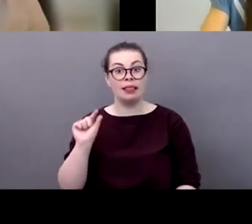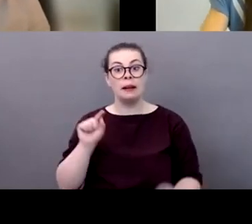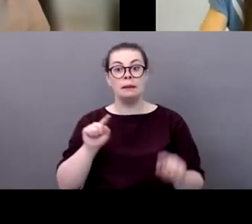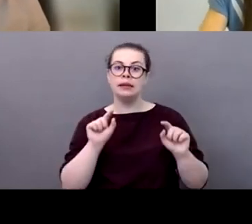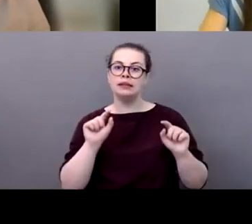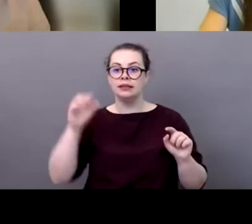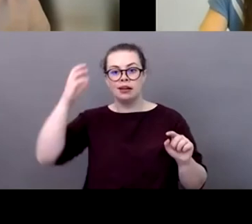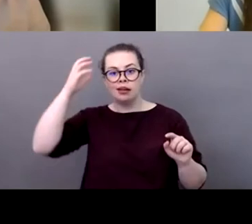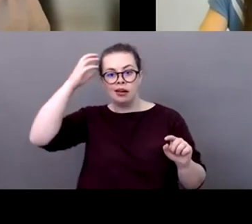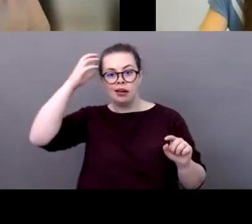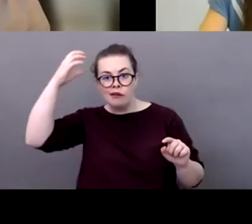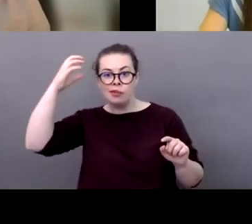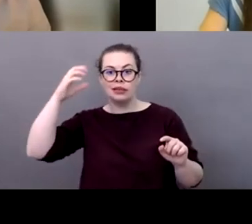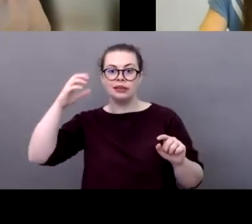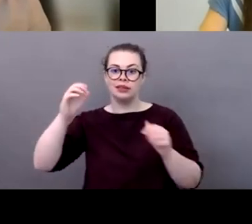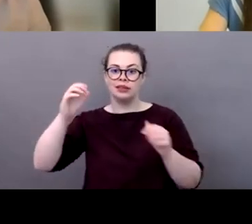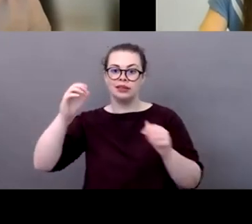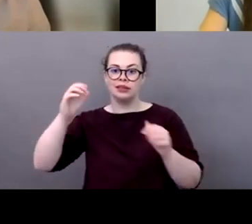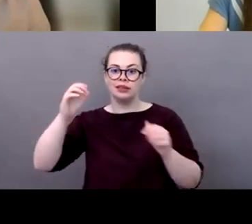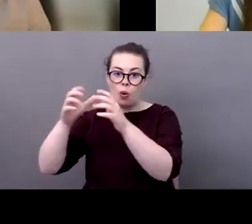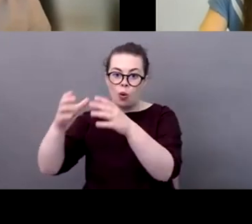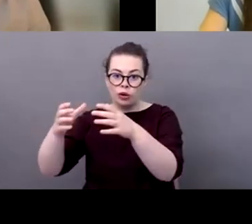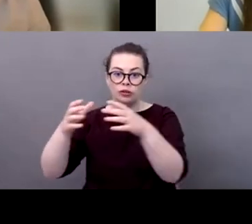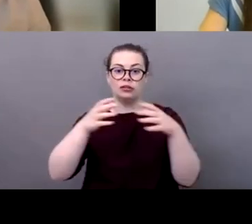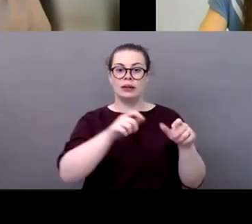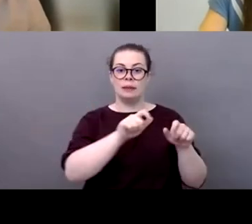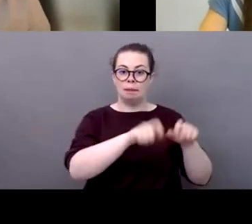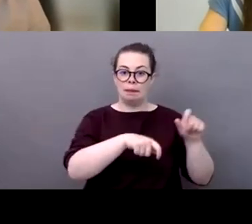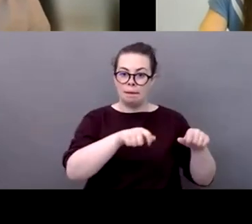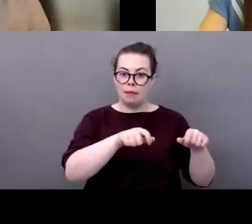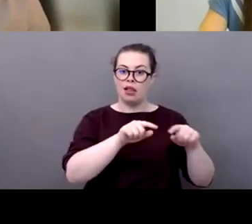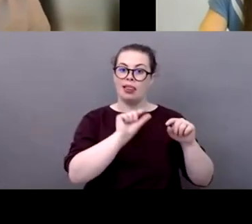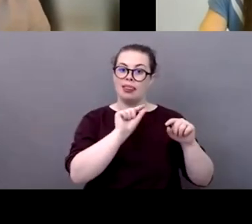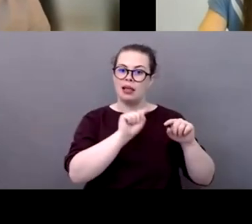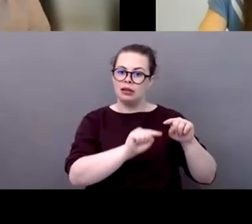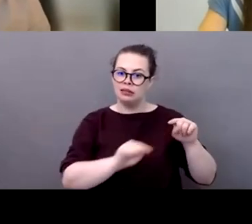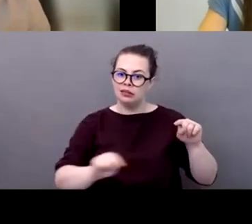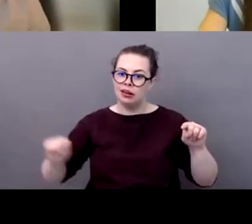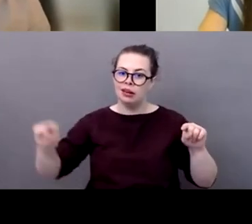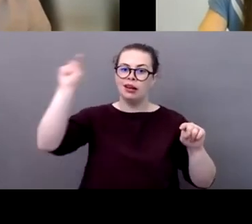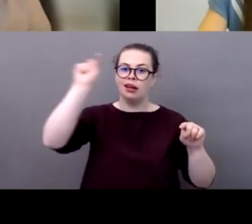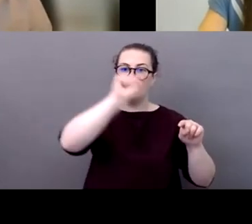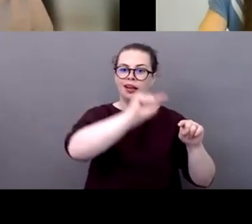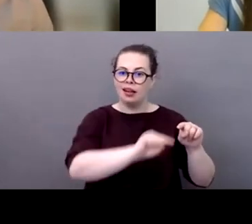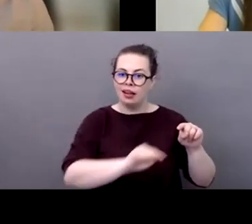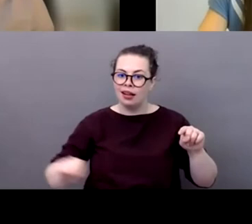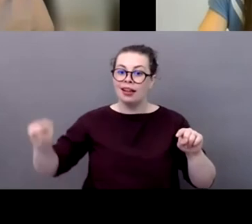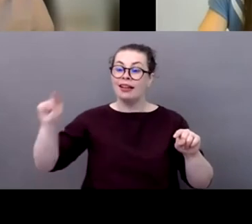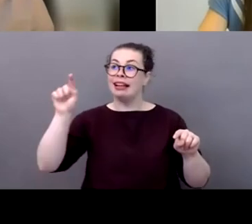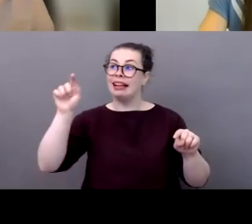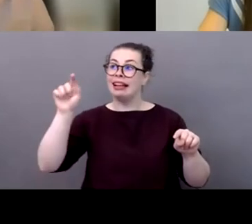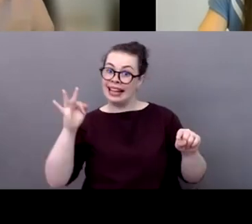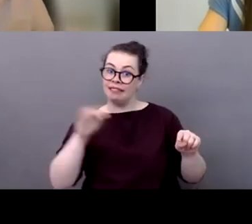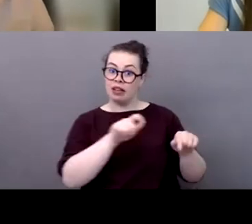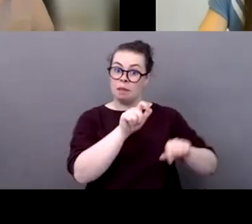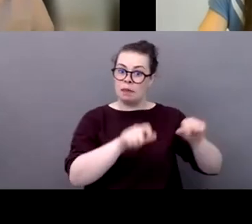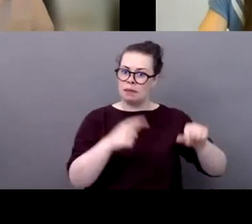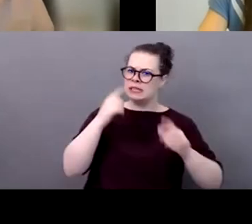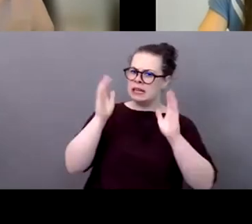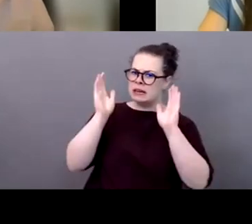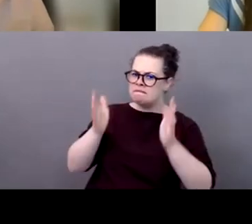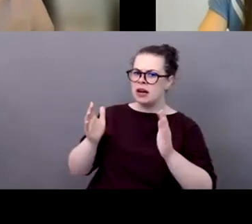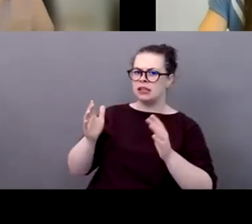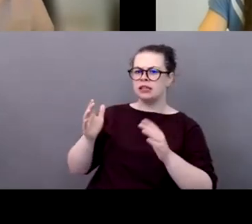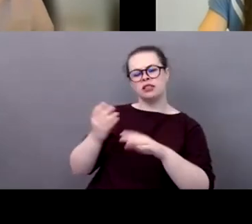the public ask for greener sport then the athletes and the organization will provide greener sport thank you so